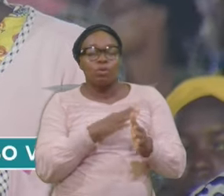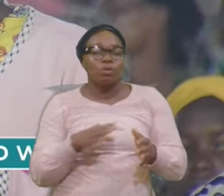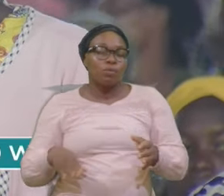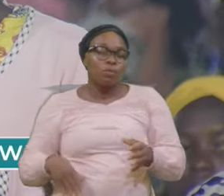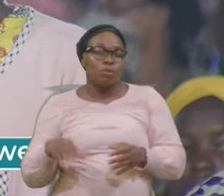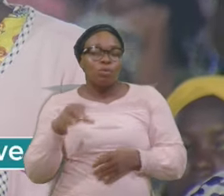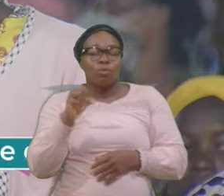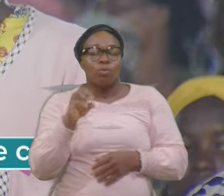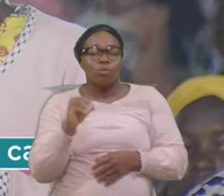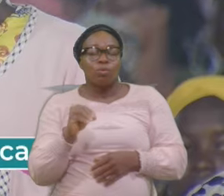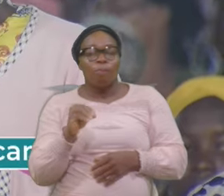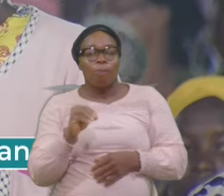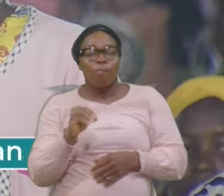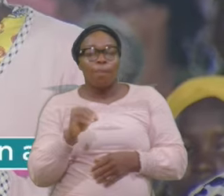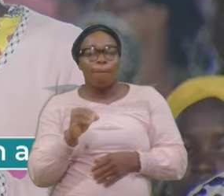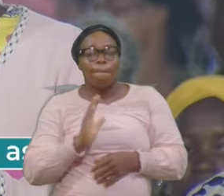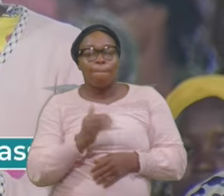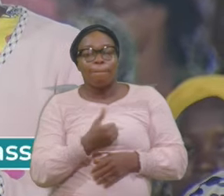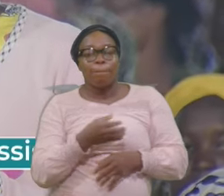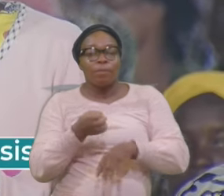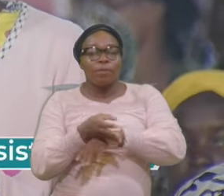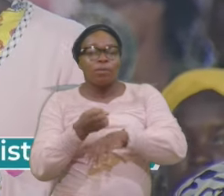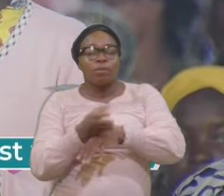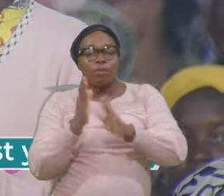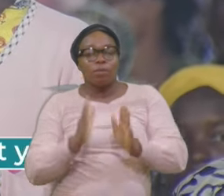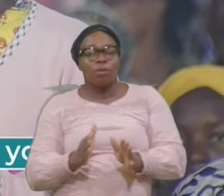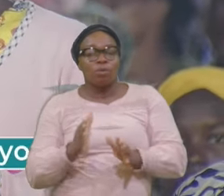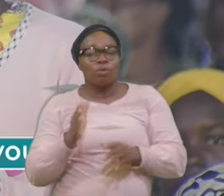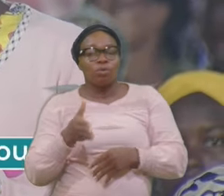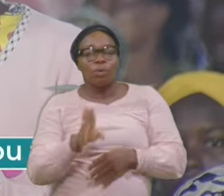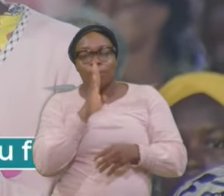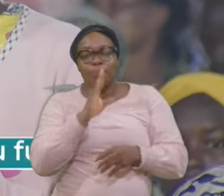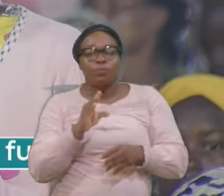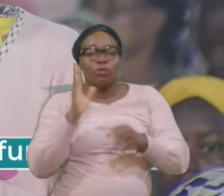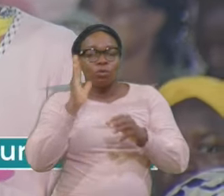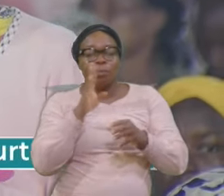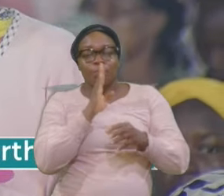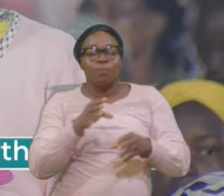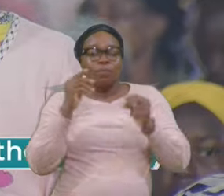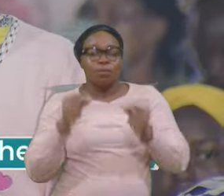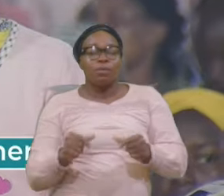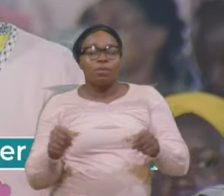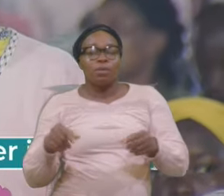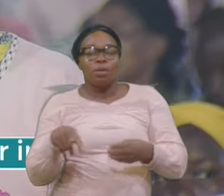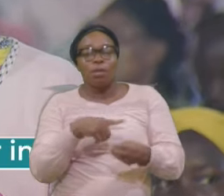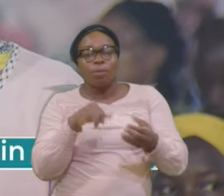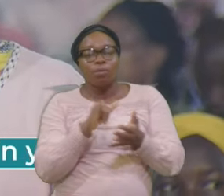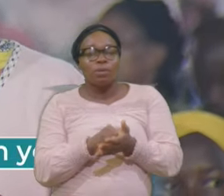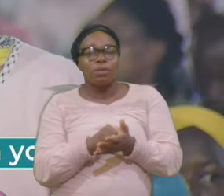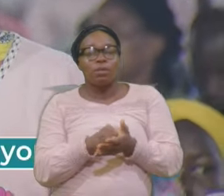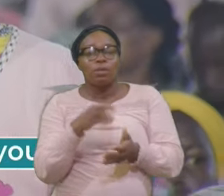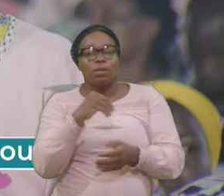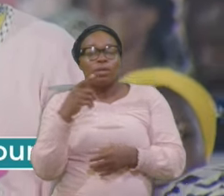Our Cancelers Let's Be Quick About That That Is The Greatest Of The Things For Which The Lord Have Brought Us Here